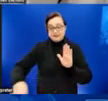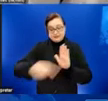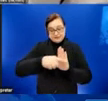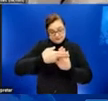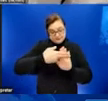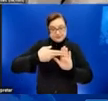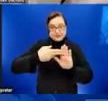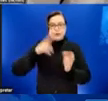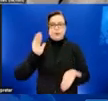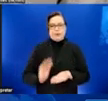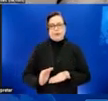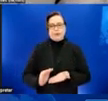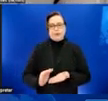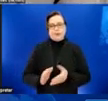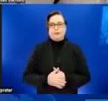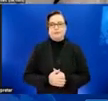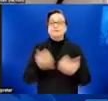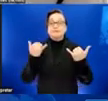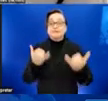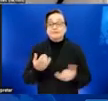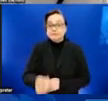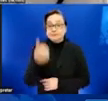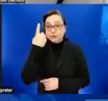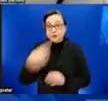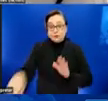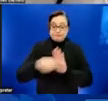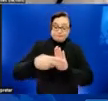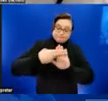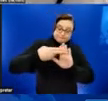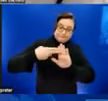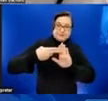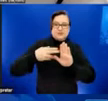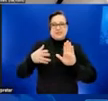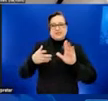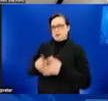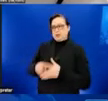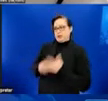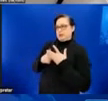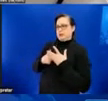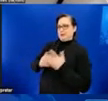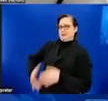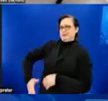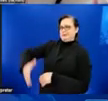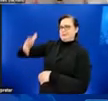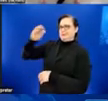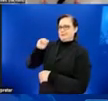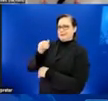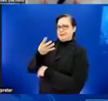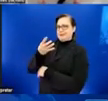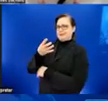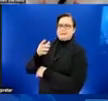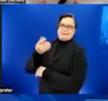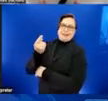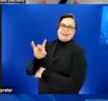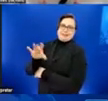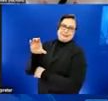understanding of stigma really evolved around the late 1800s, but I promise I'm not going to go into a history lesson. All the same, it